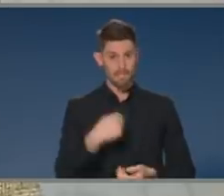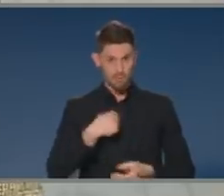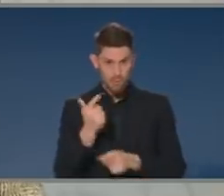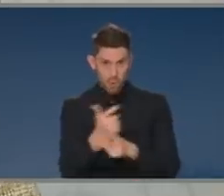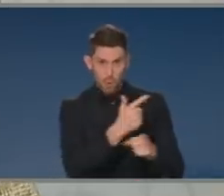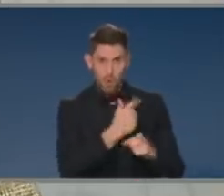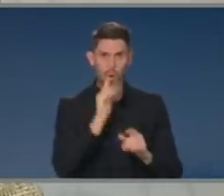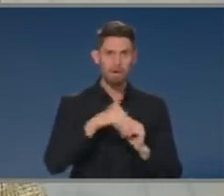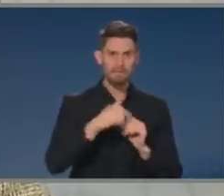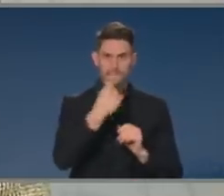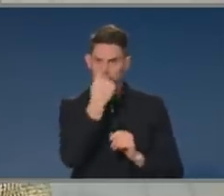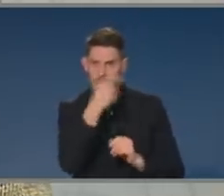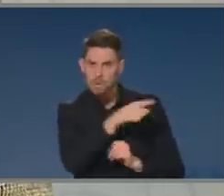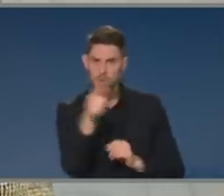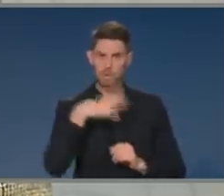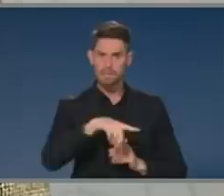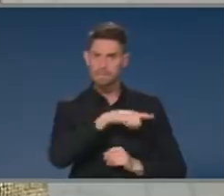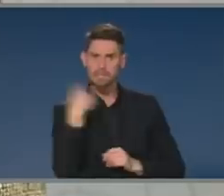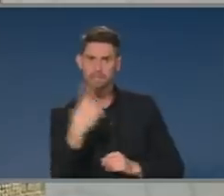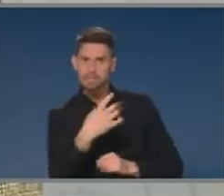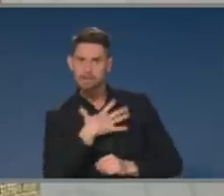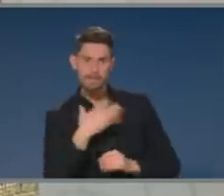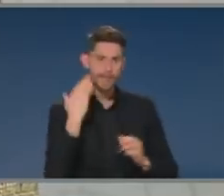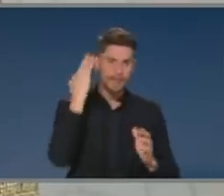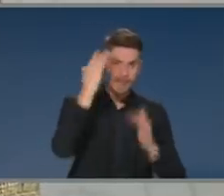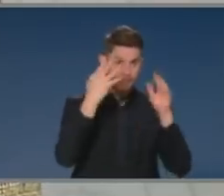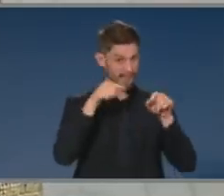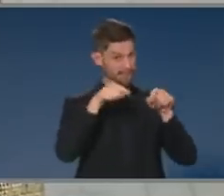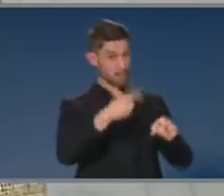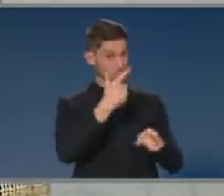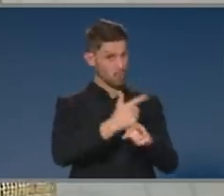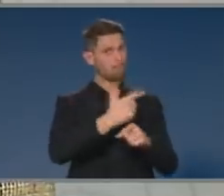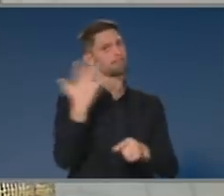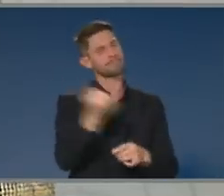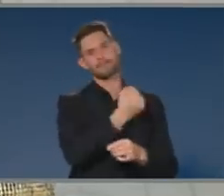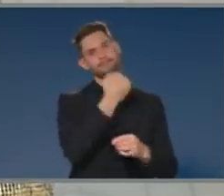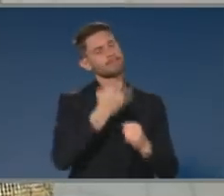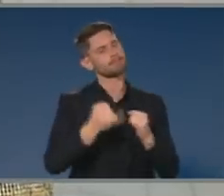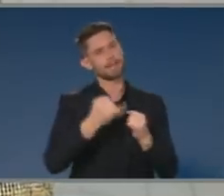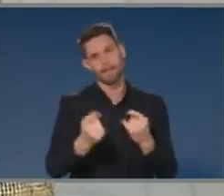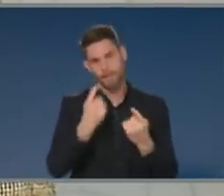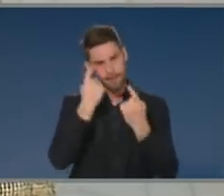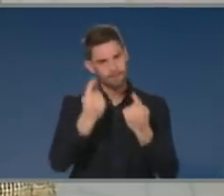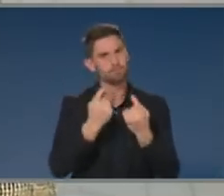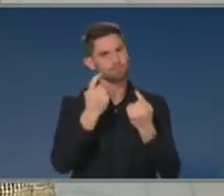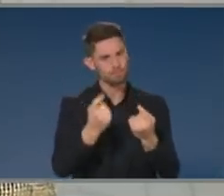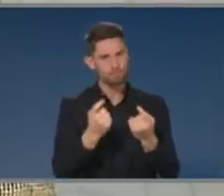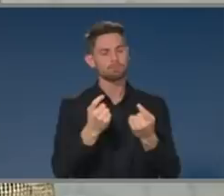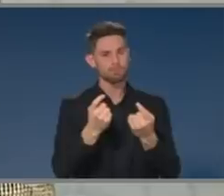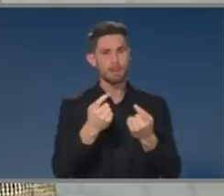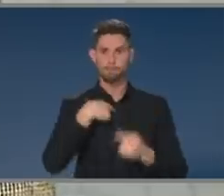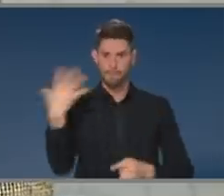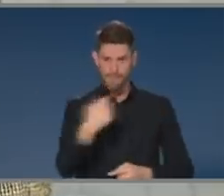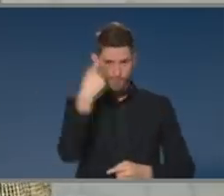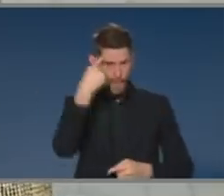for any Australian needs to be very carefully managed as we go through, because we want to actually concentrate on what can we